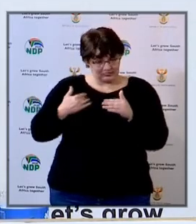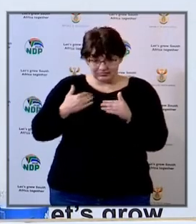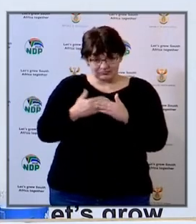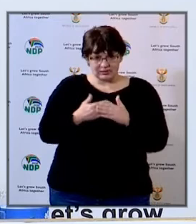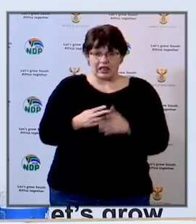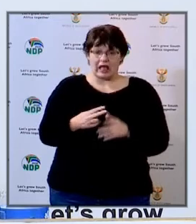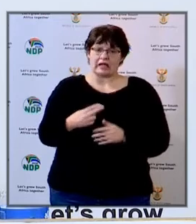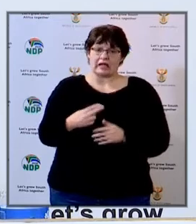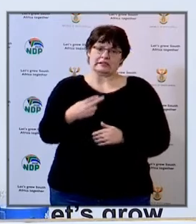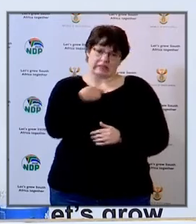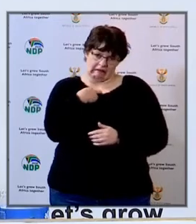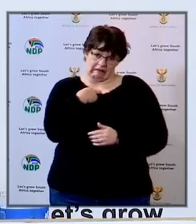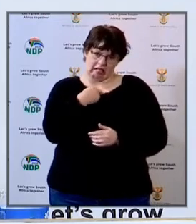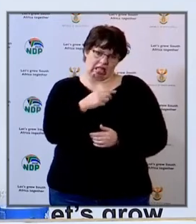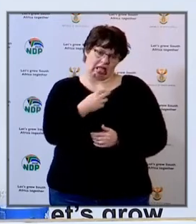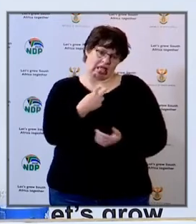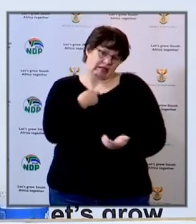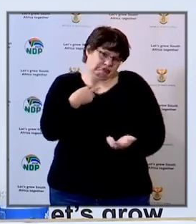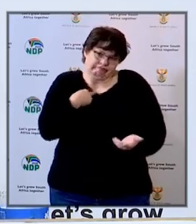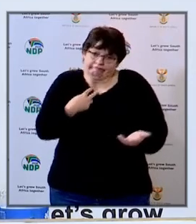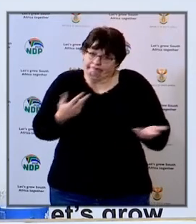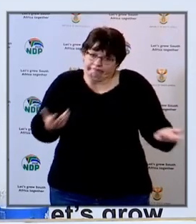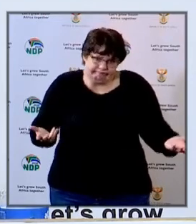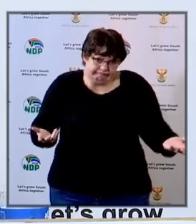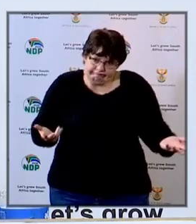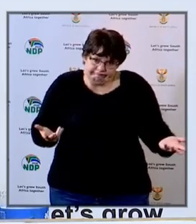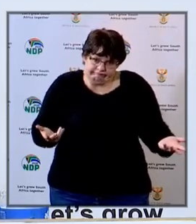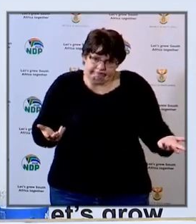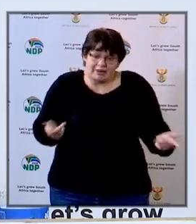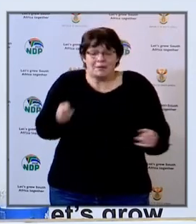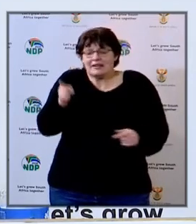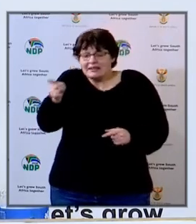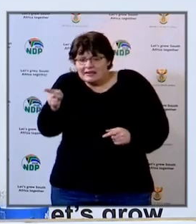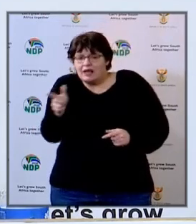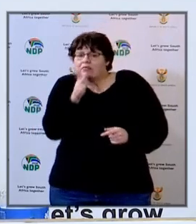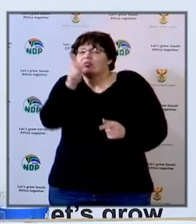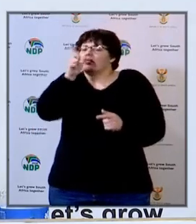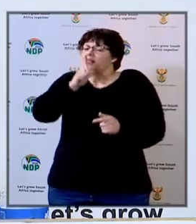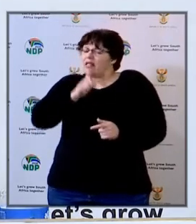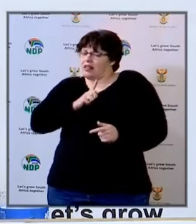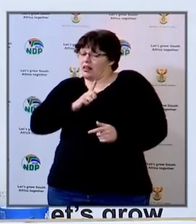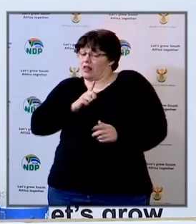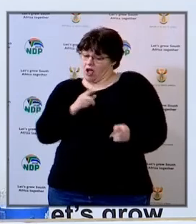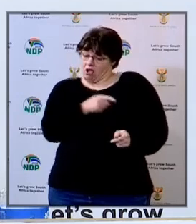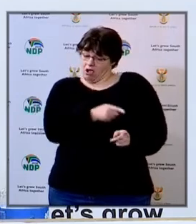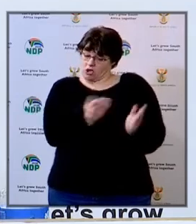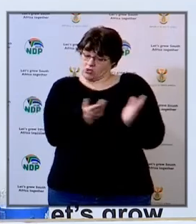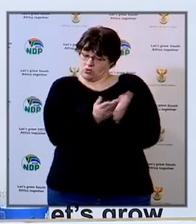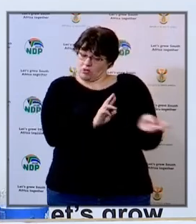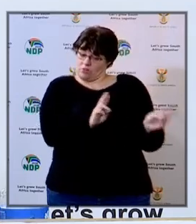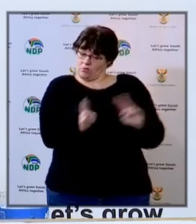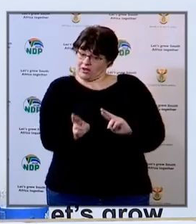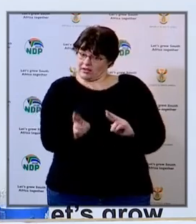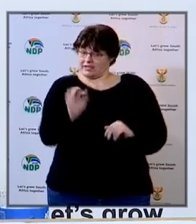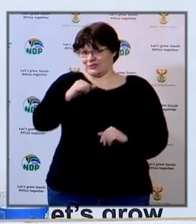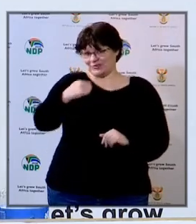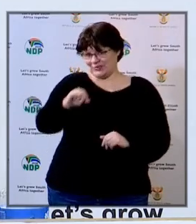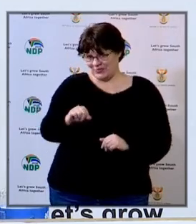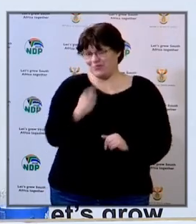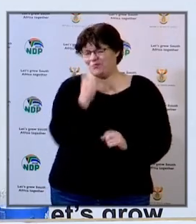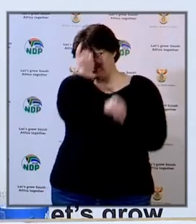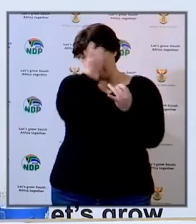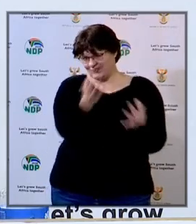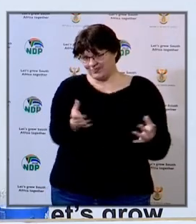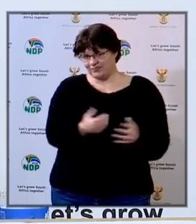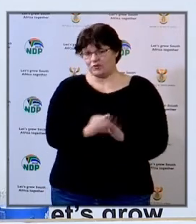stuck with us, but they will also give a sense of where we are in terms of readiness. So I want to thank you